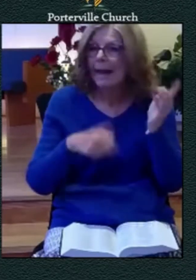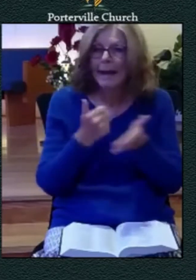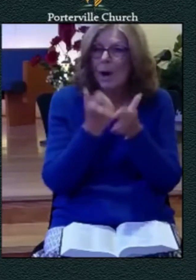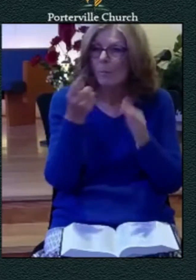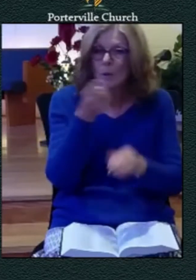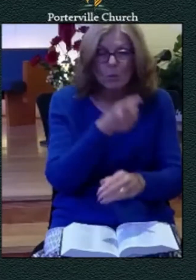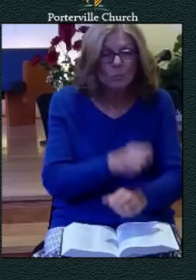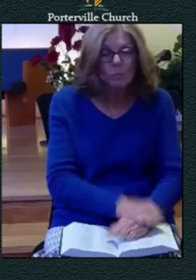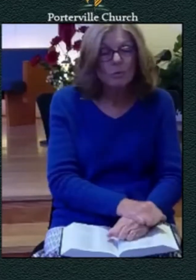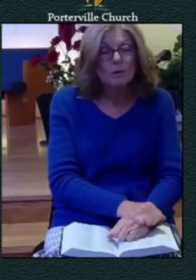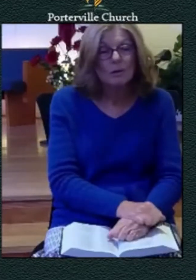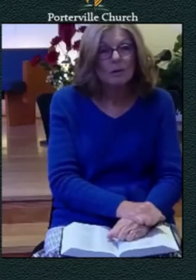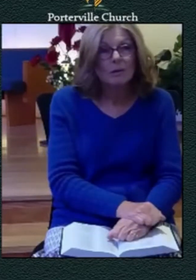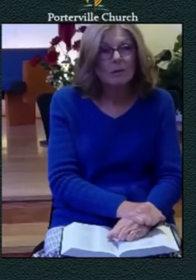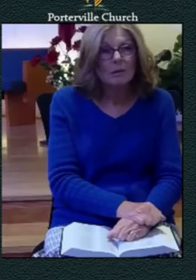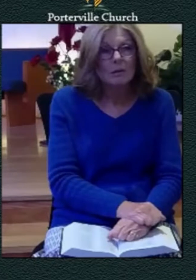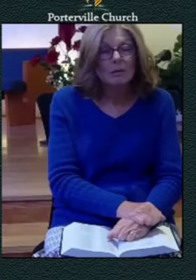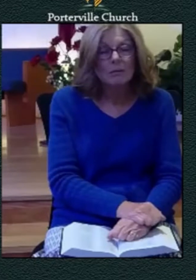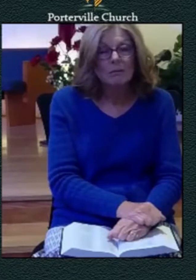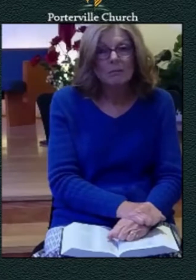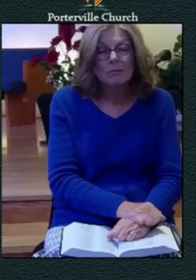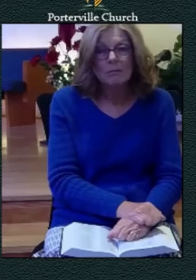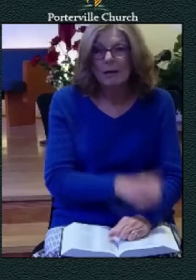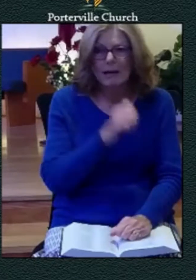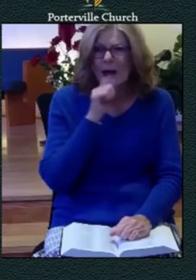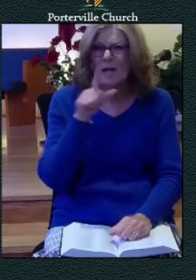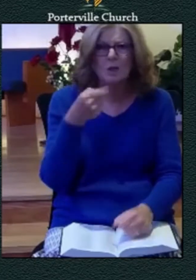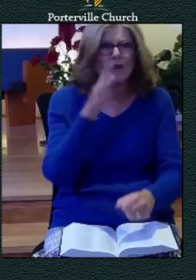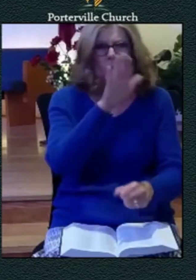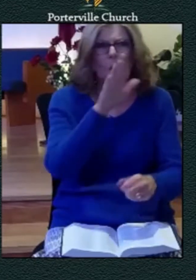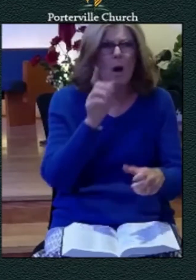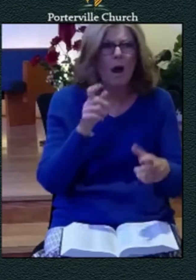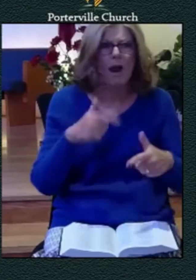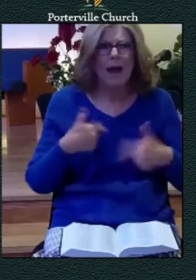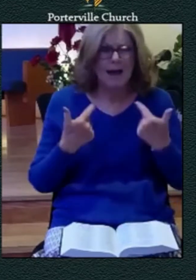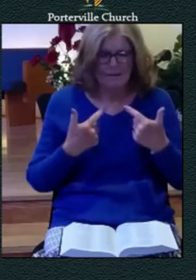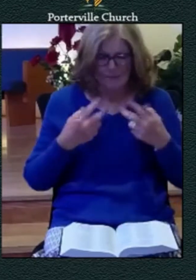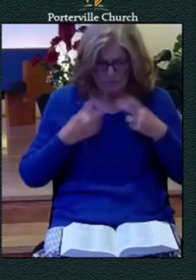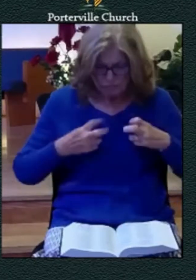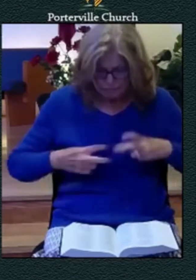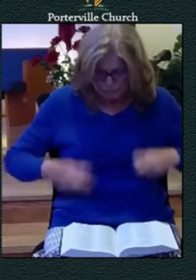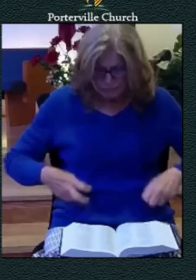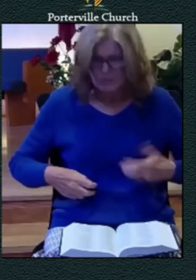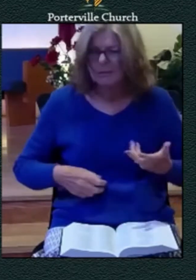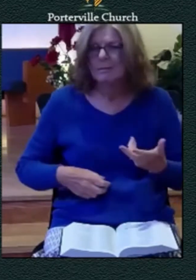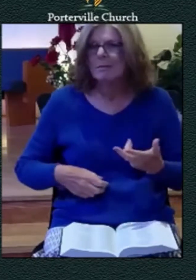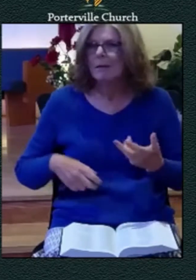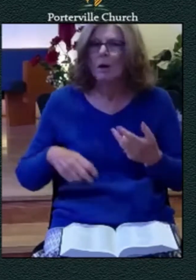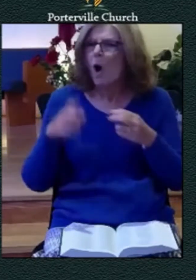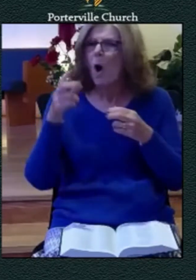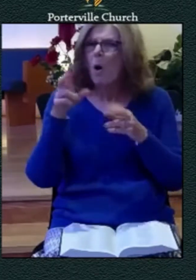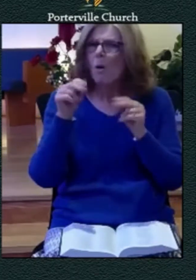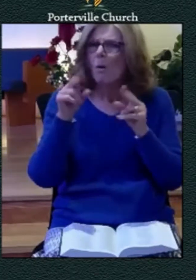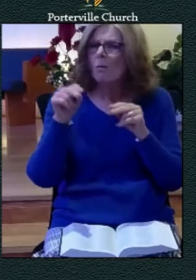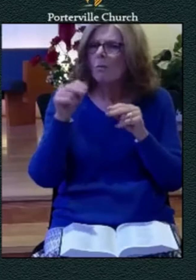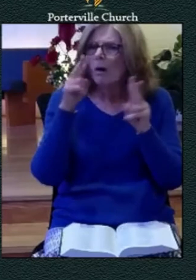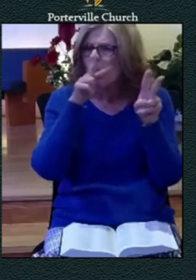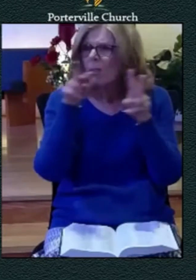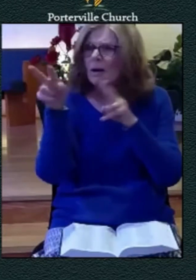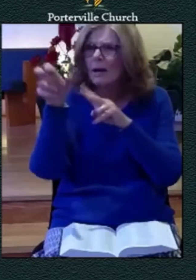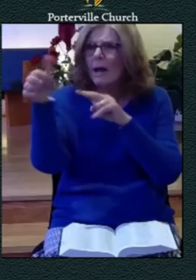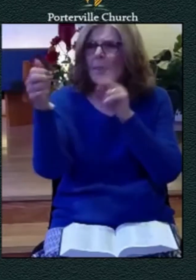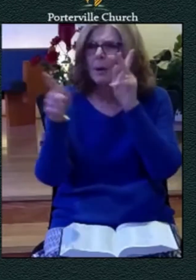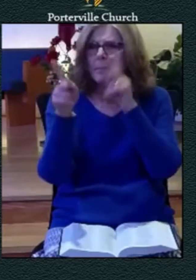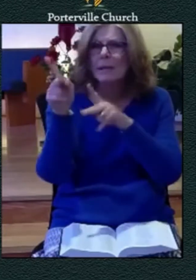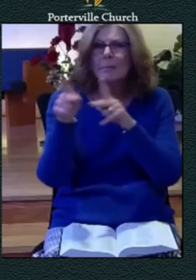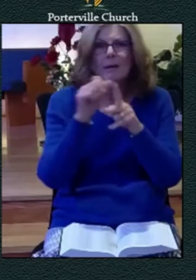don't even look in your own life alone look in the lives of others oh it's not an easy question isn't it you can go